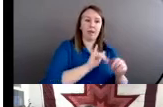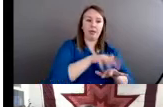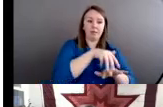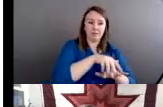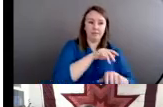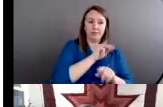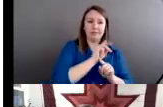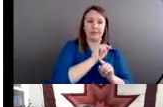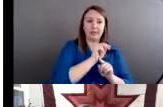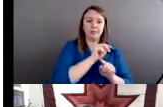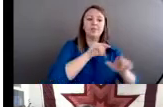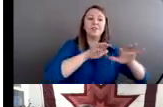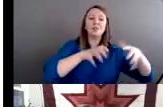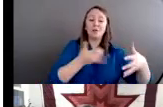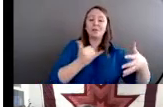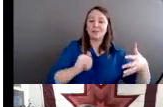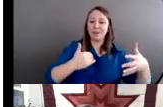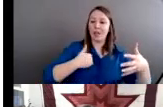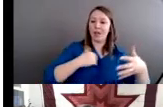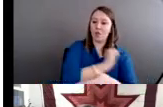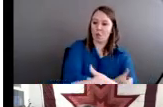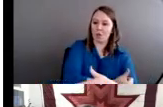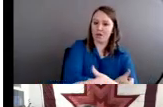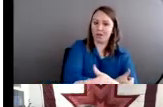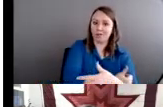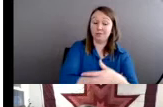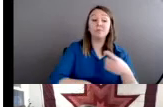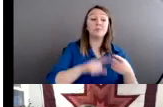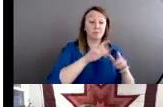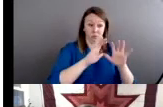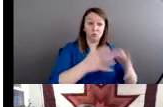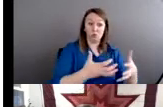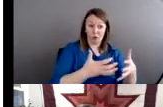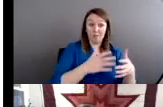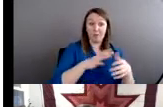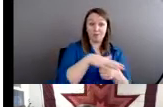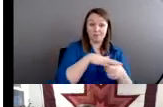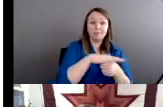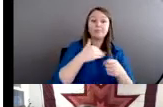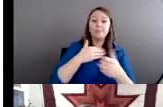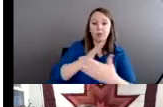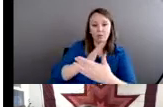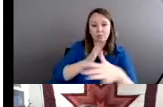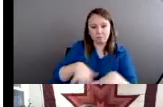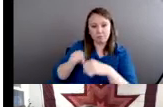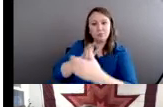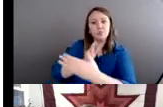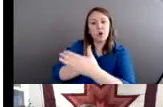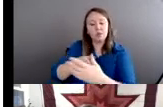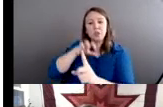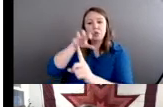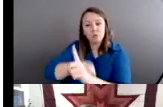There are tribal nations. nations that prosecute rape and prosecute homicide, and they are